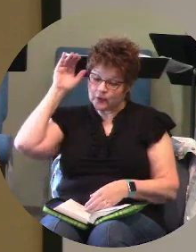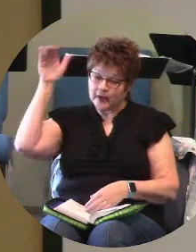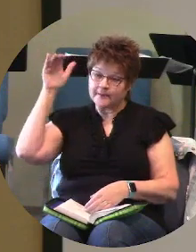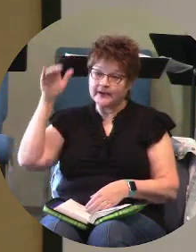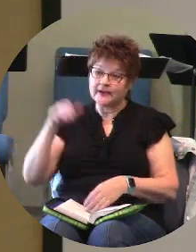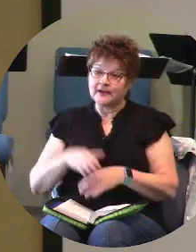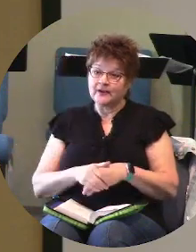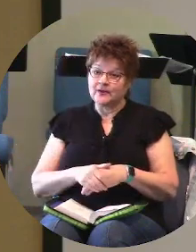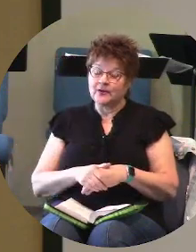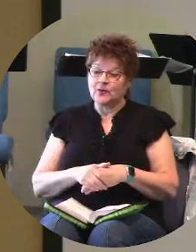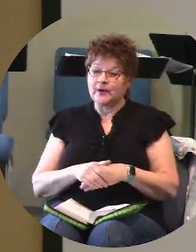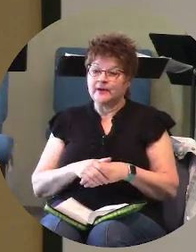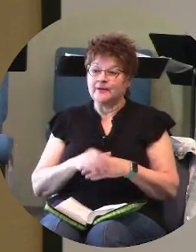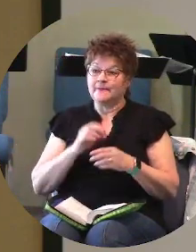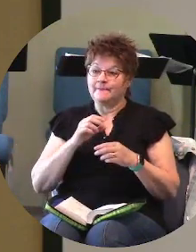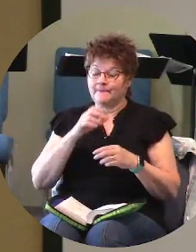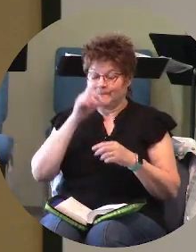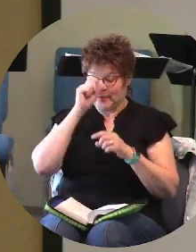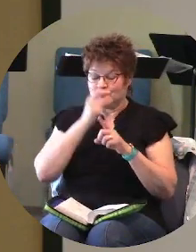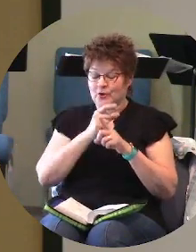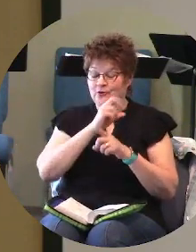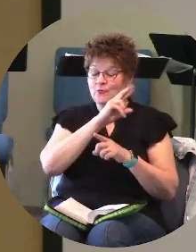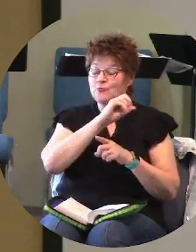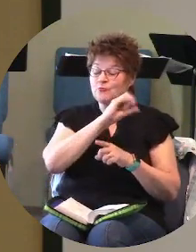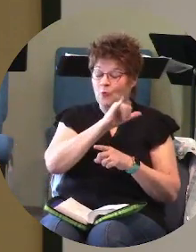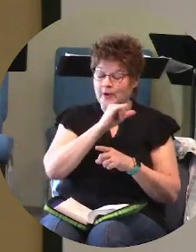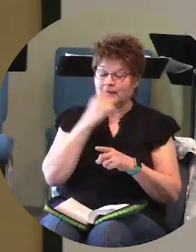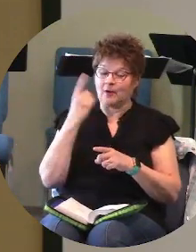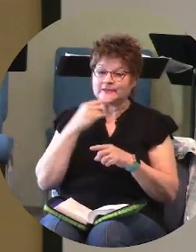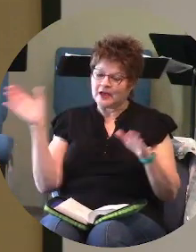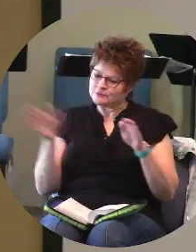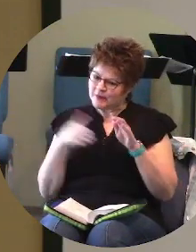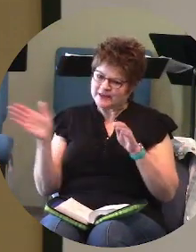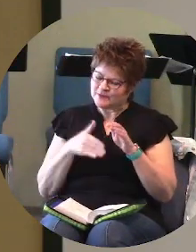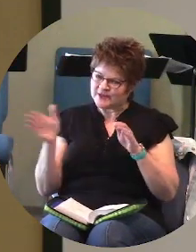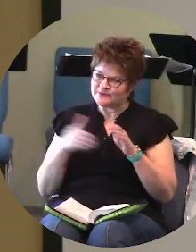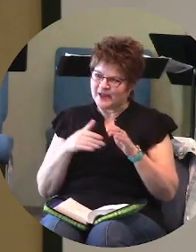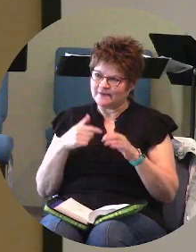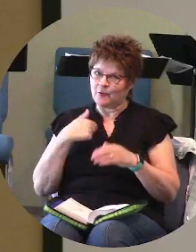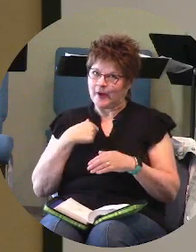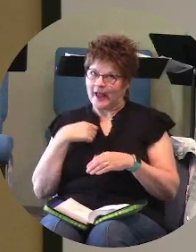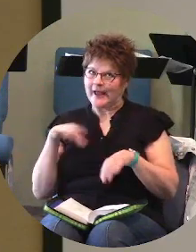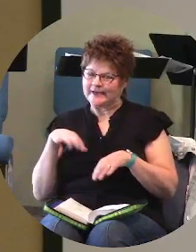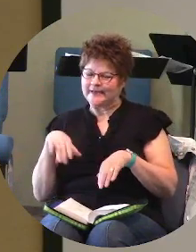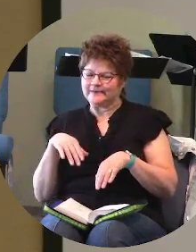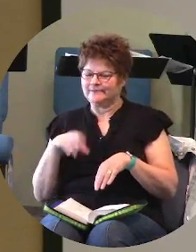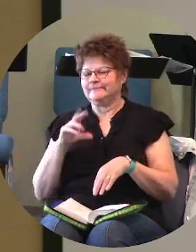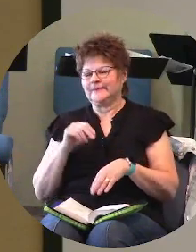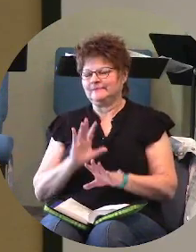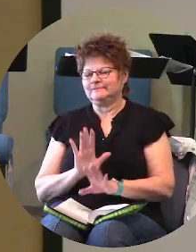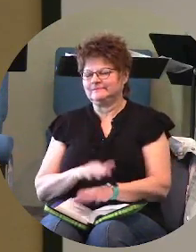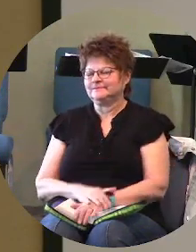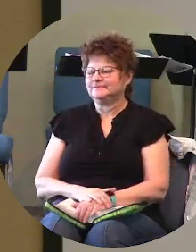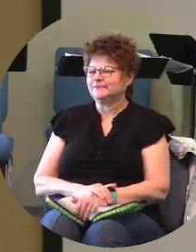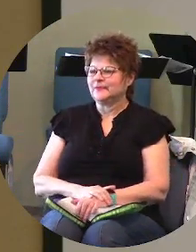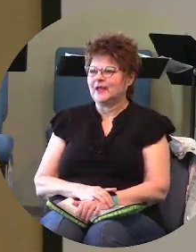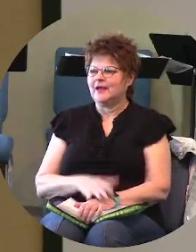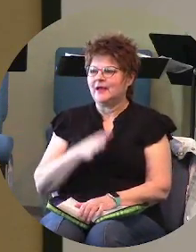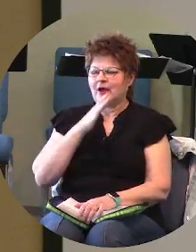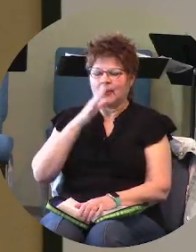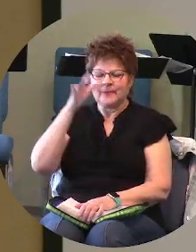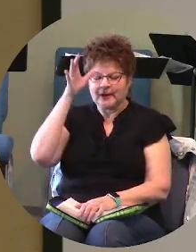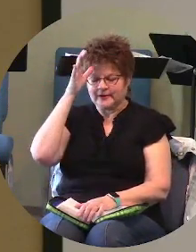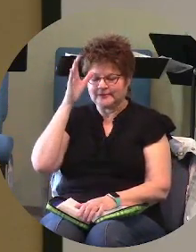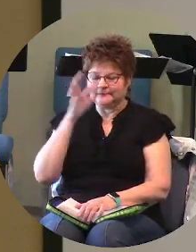roy always got spanked for what i did and i was very grateful for that no our parents never